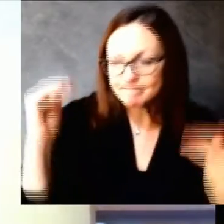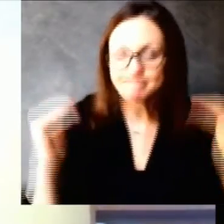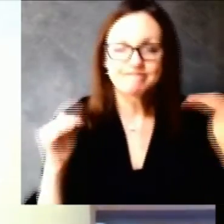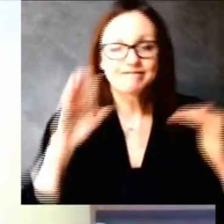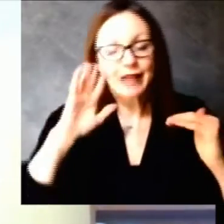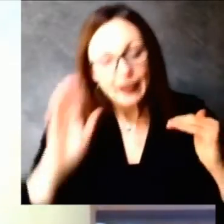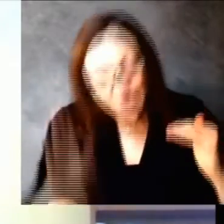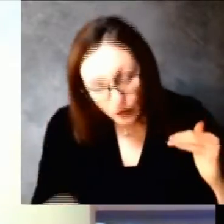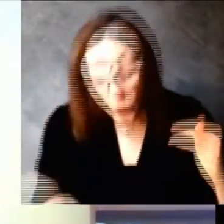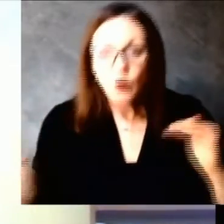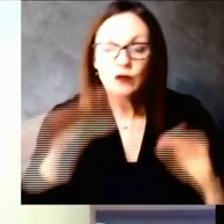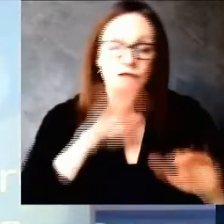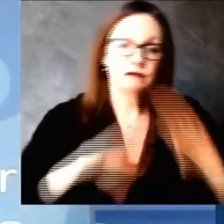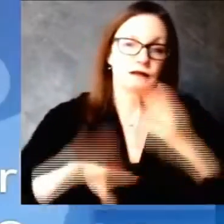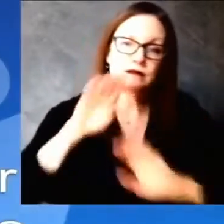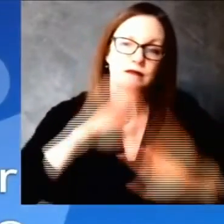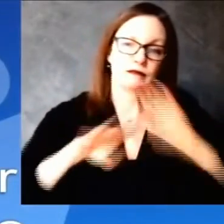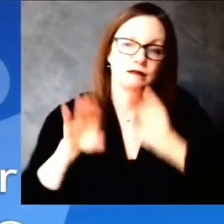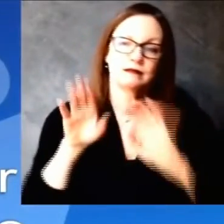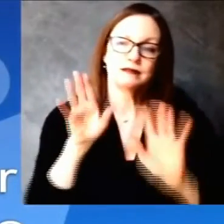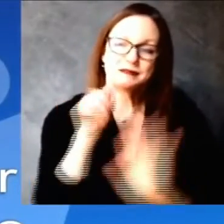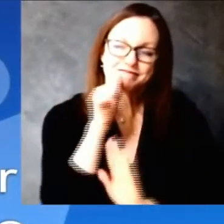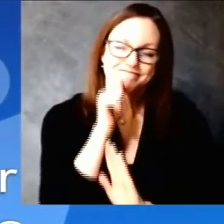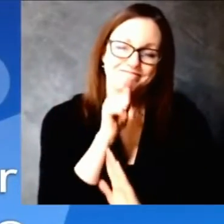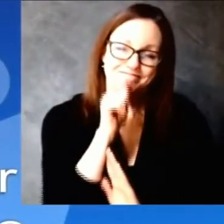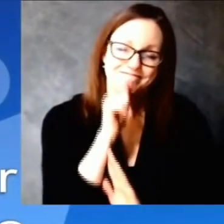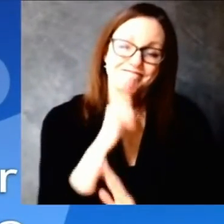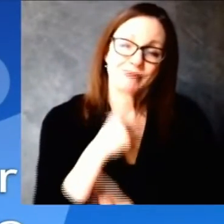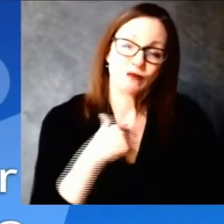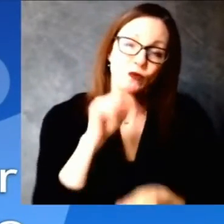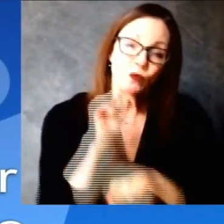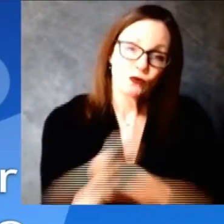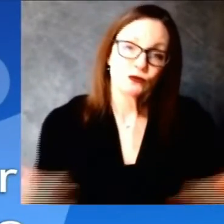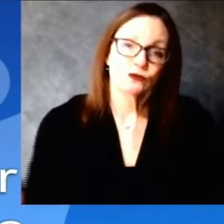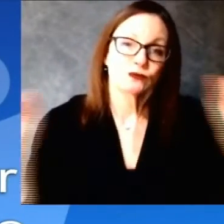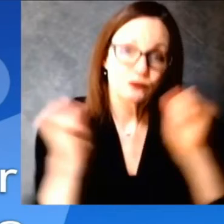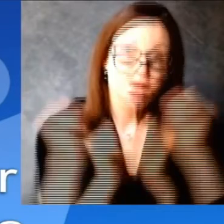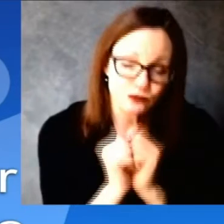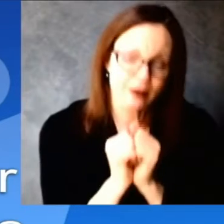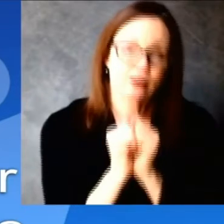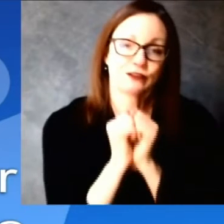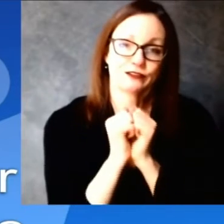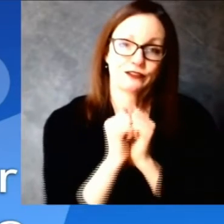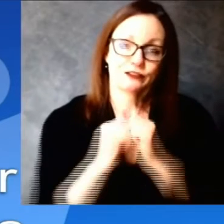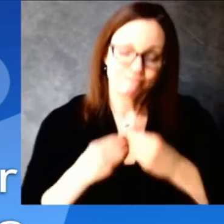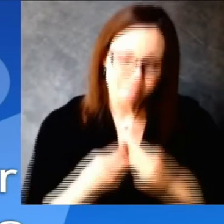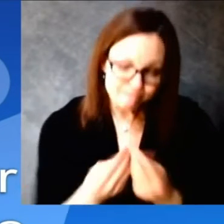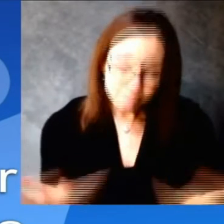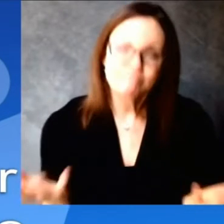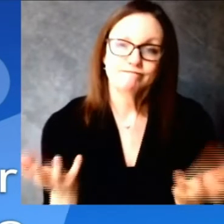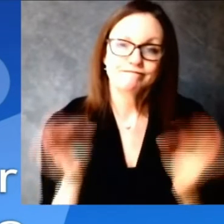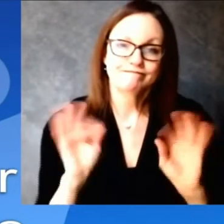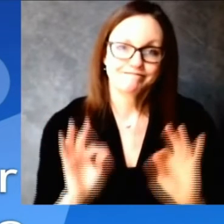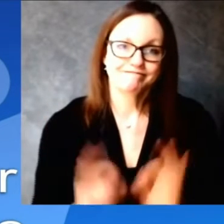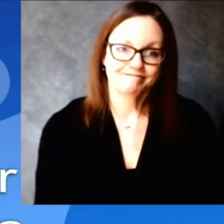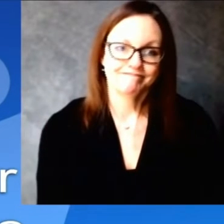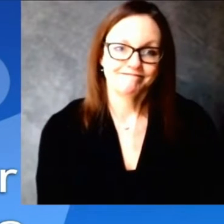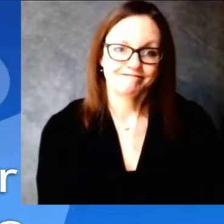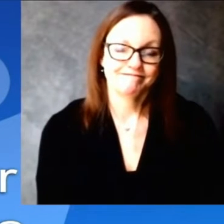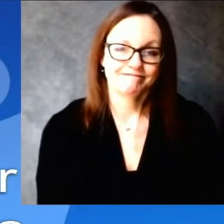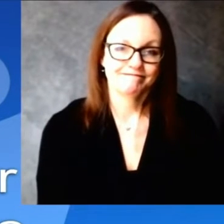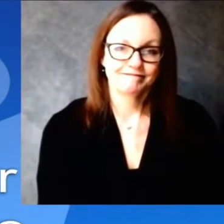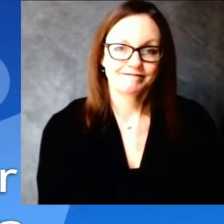time thank you for that uh next question to bridget bowden wisconsin public radio